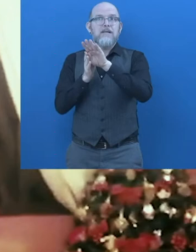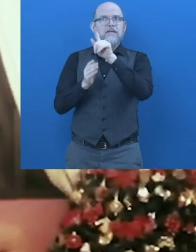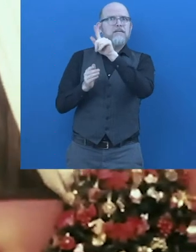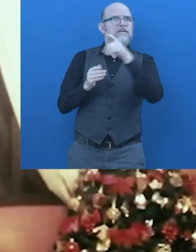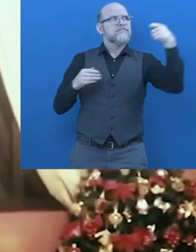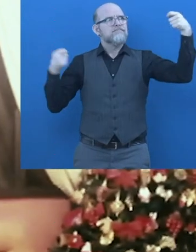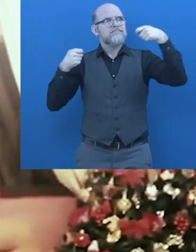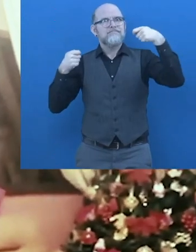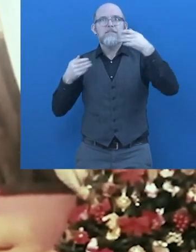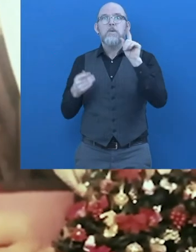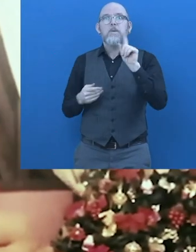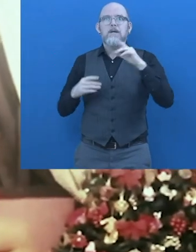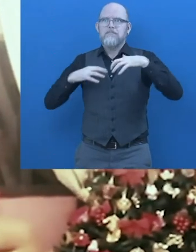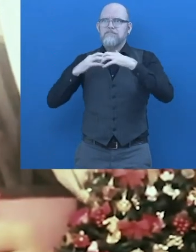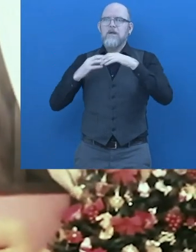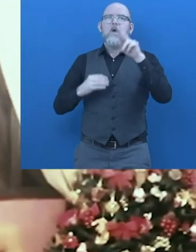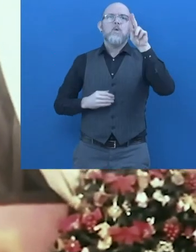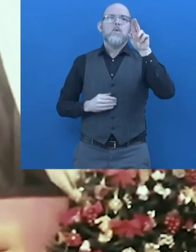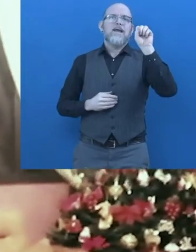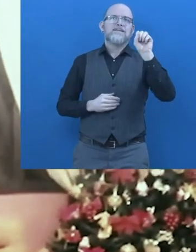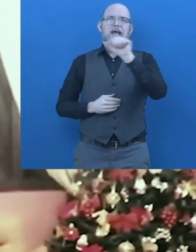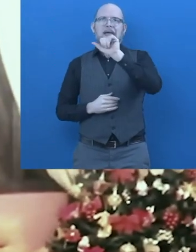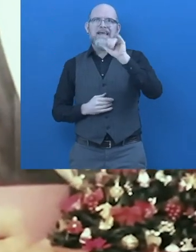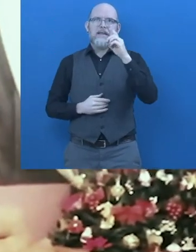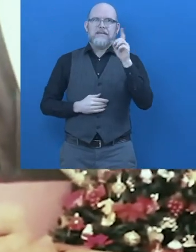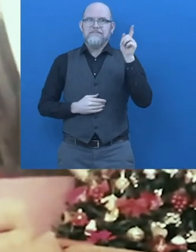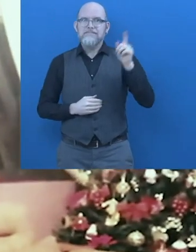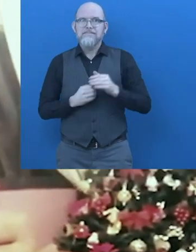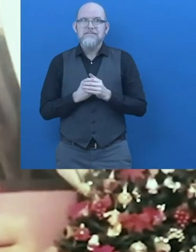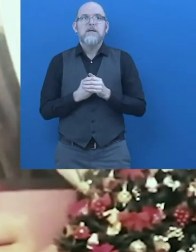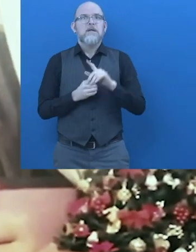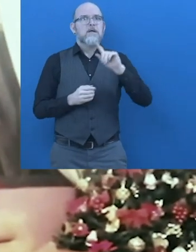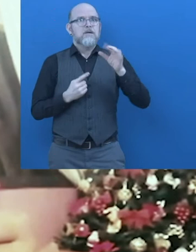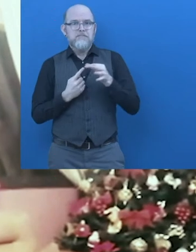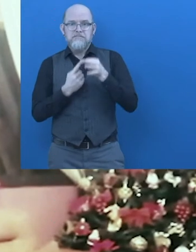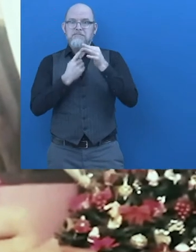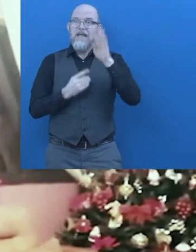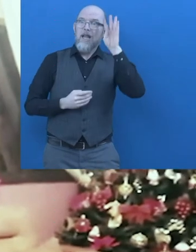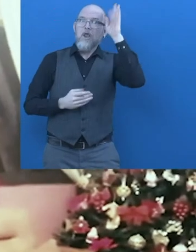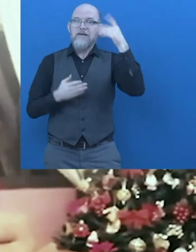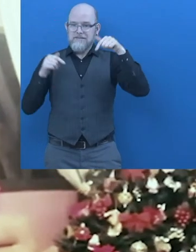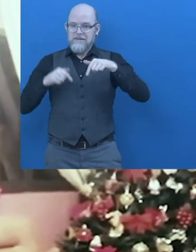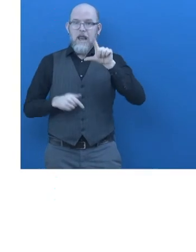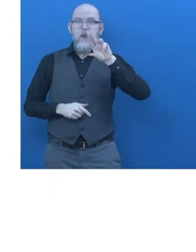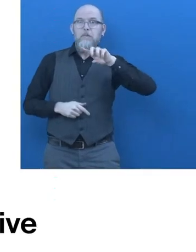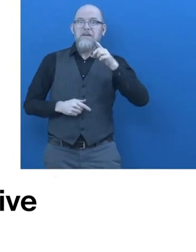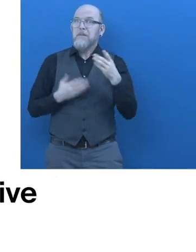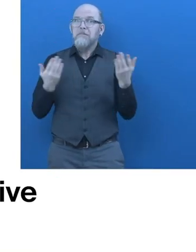Economic Development for People with Disabilities, was funded by USAID Palladium.